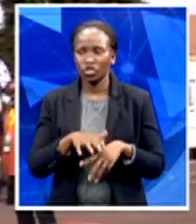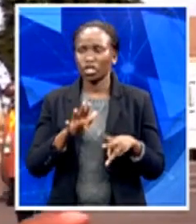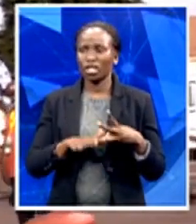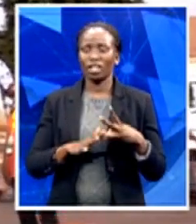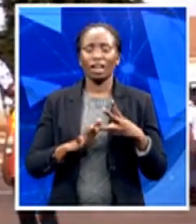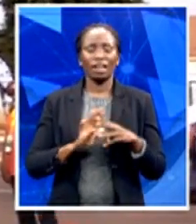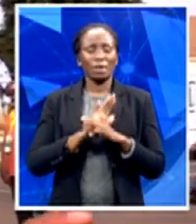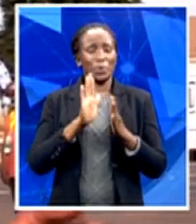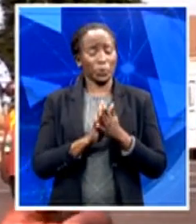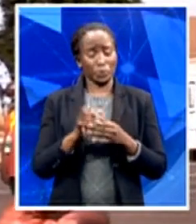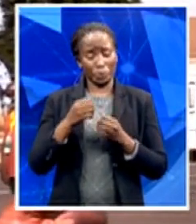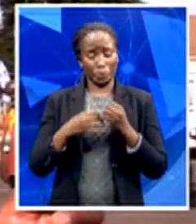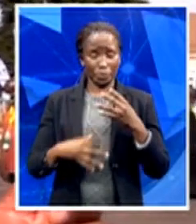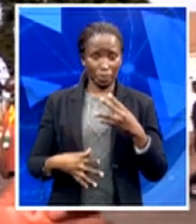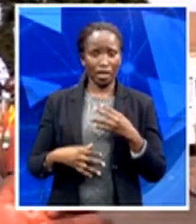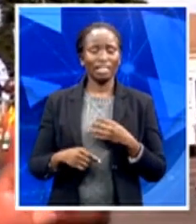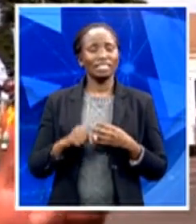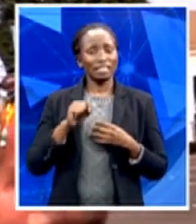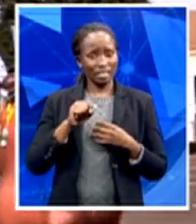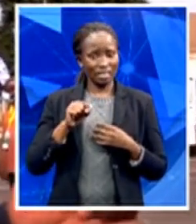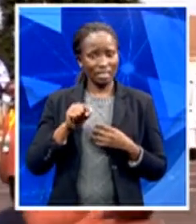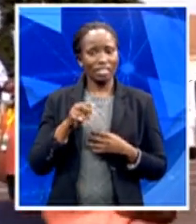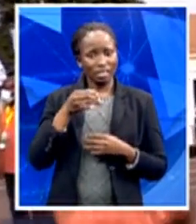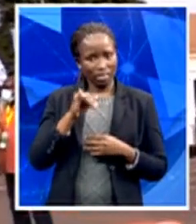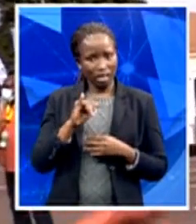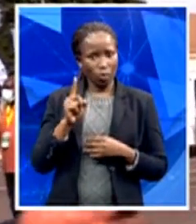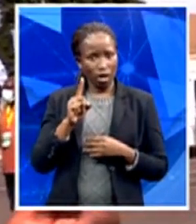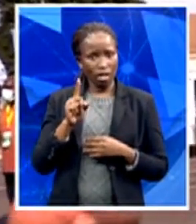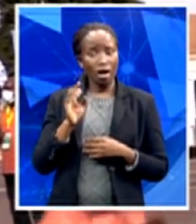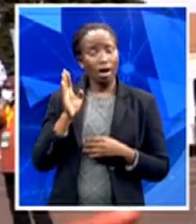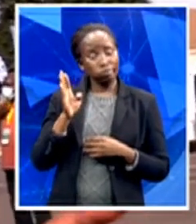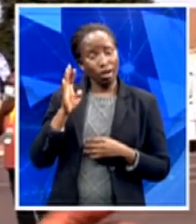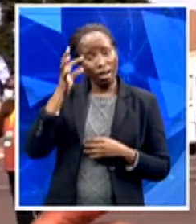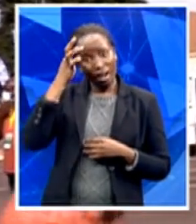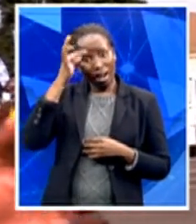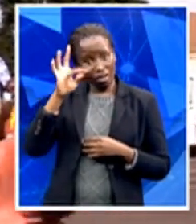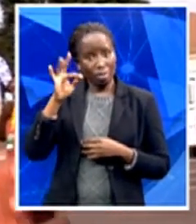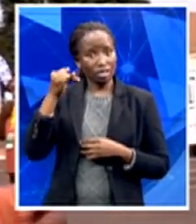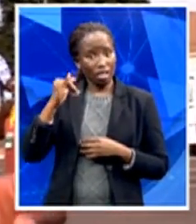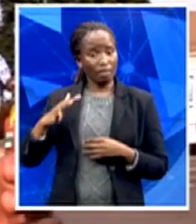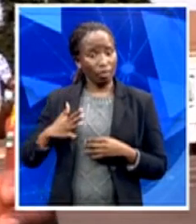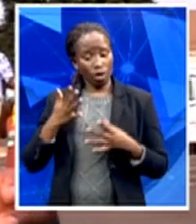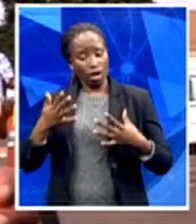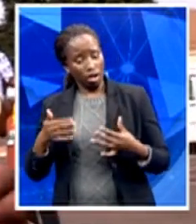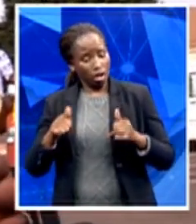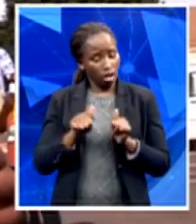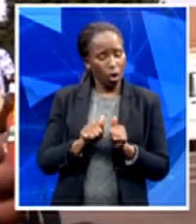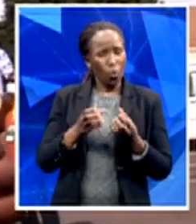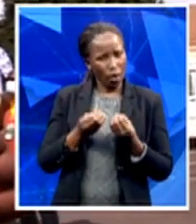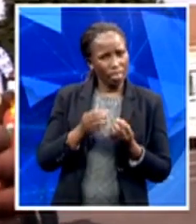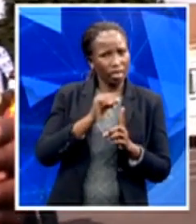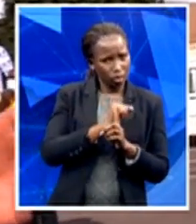government and partnering with society and civil society to work towards